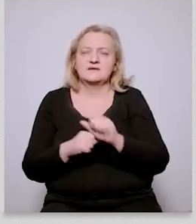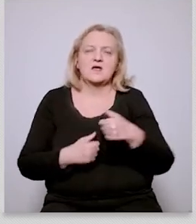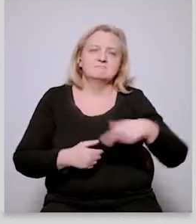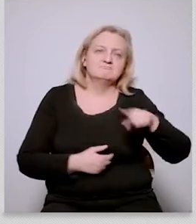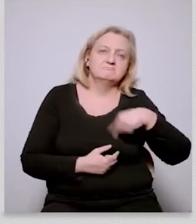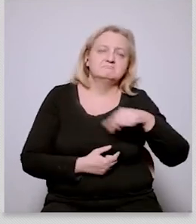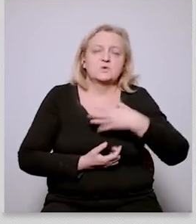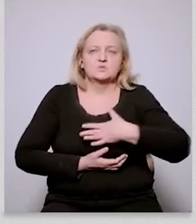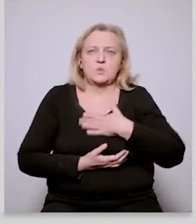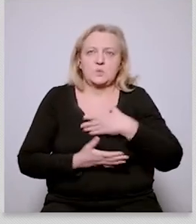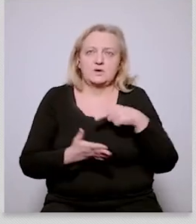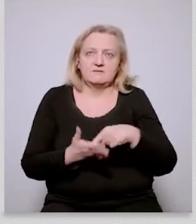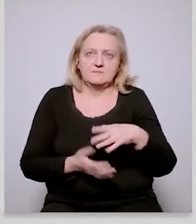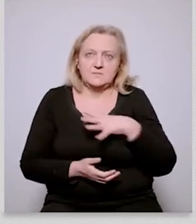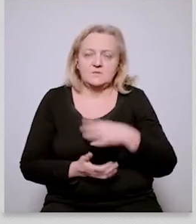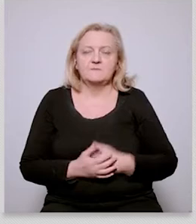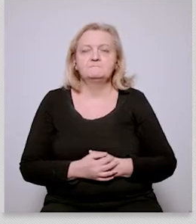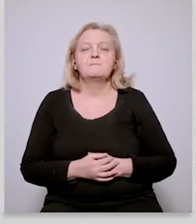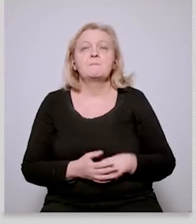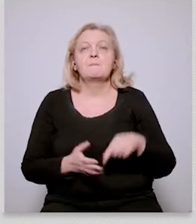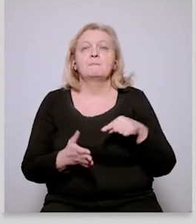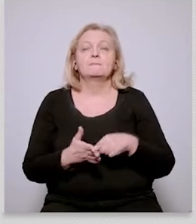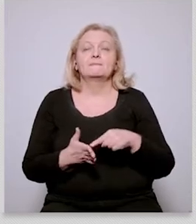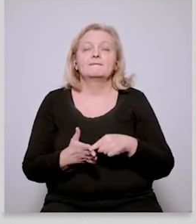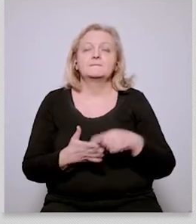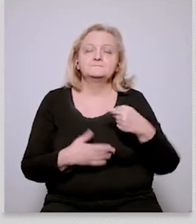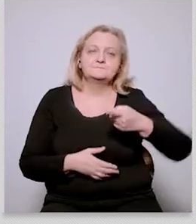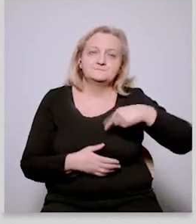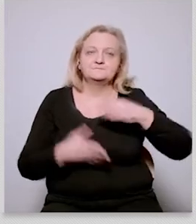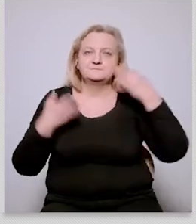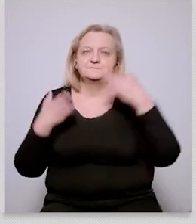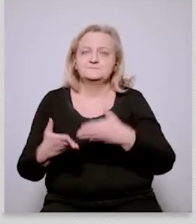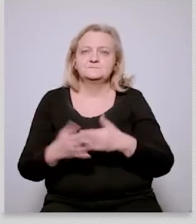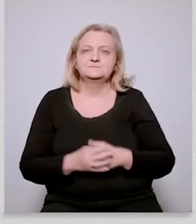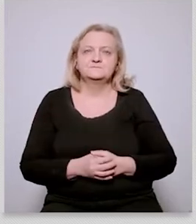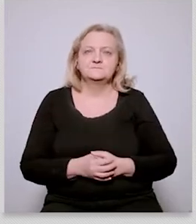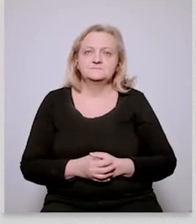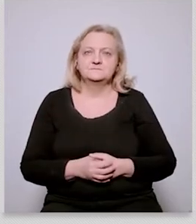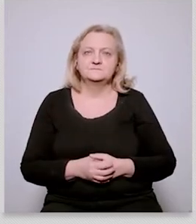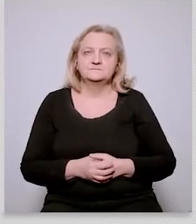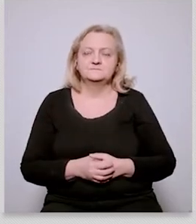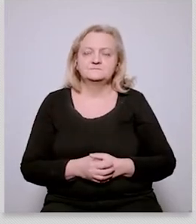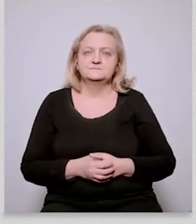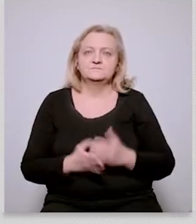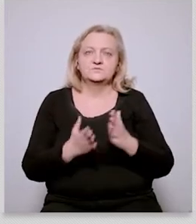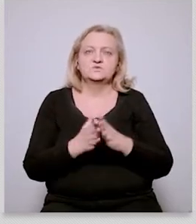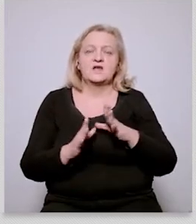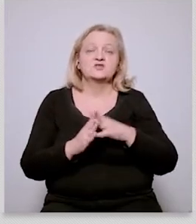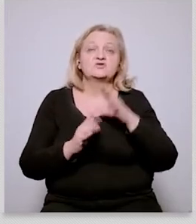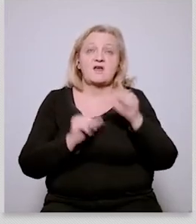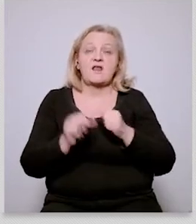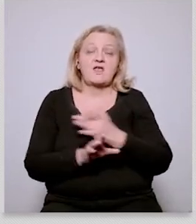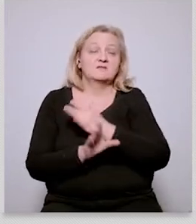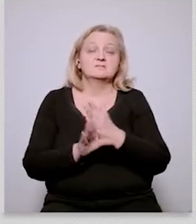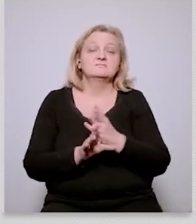on populist parties and populist mobilization for 10 years and for my part for you know a lot longer than